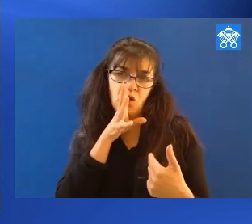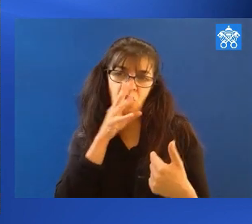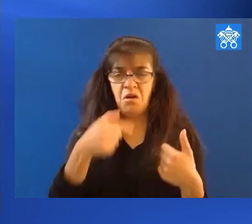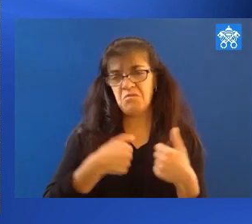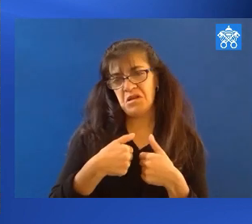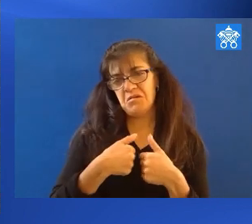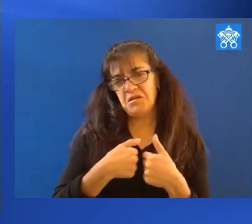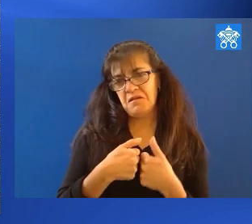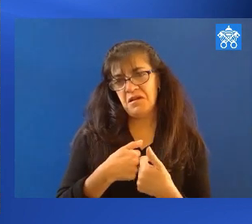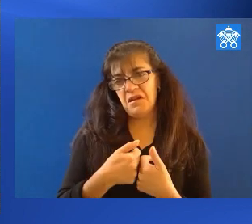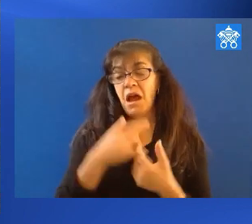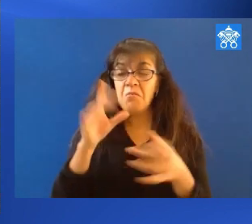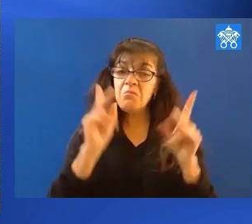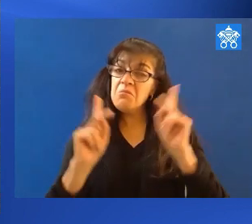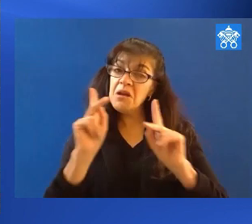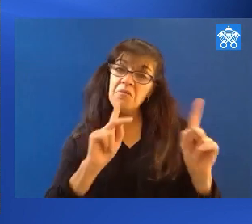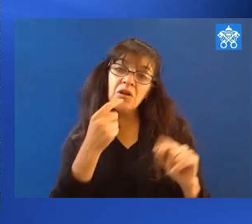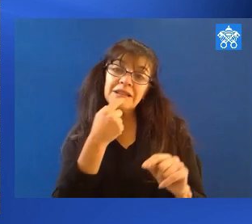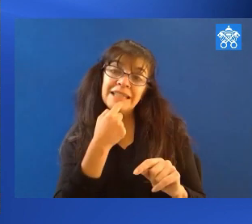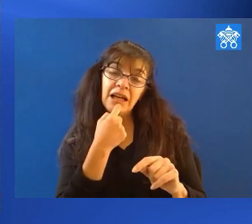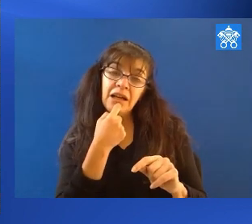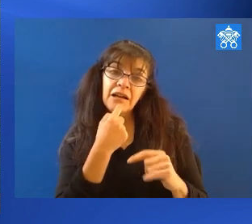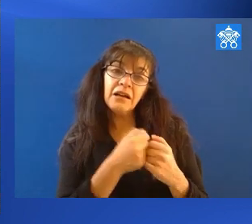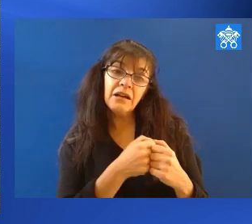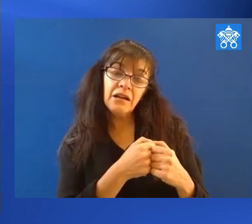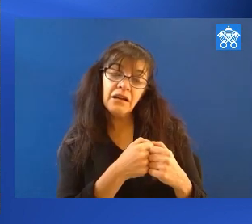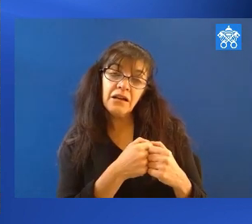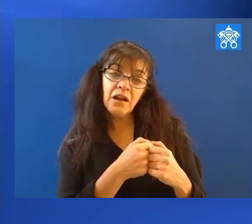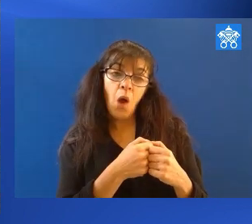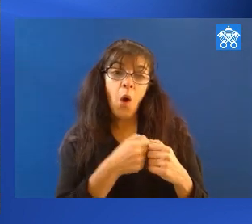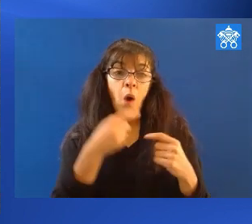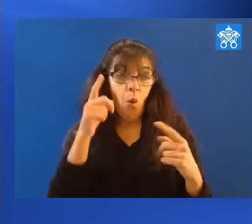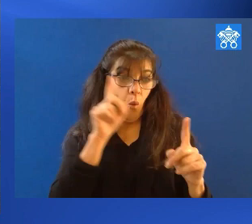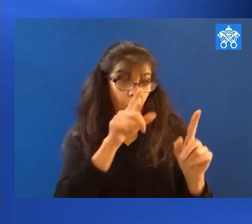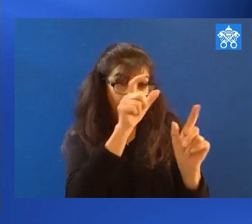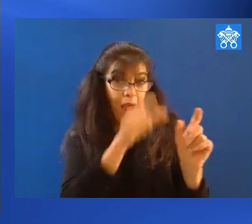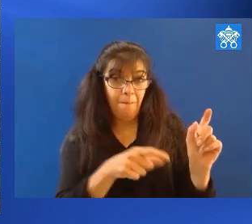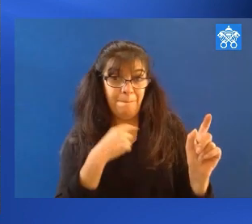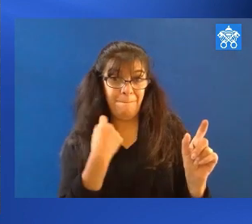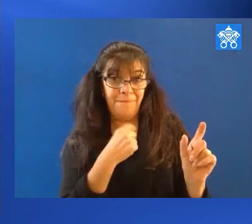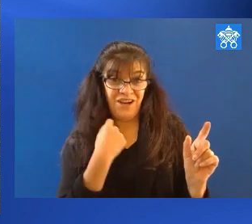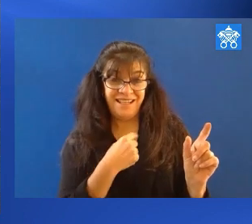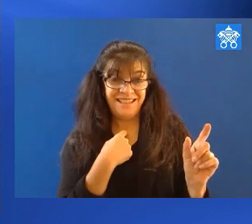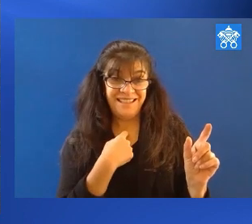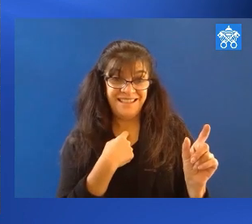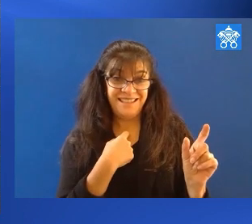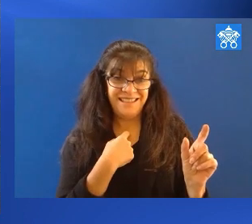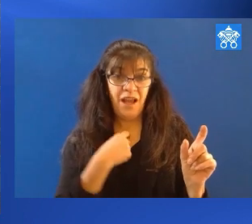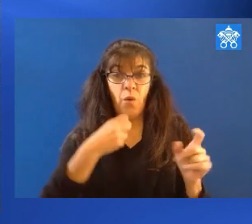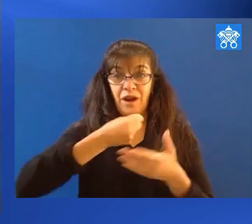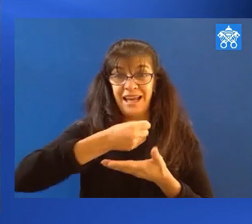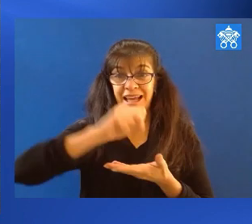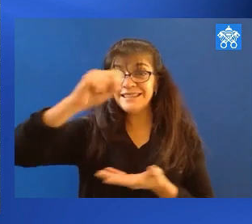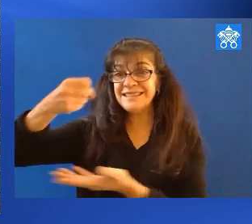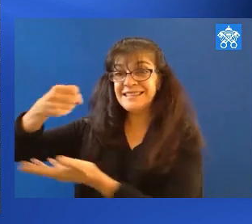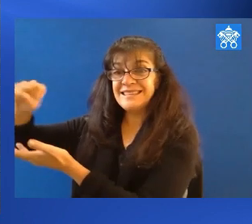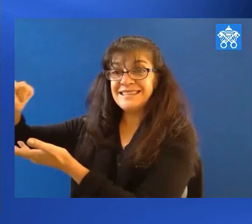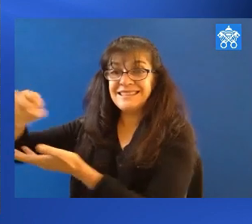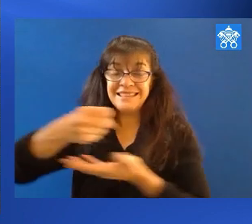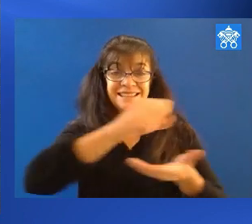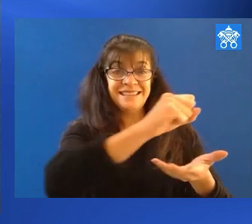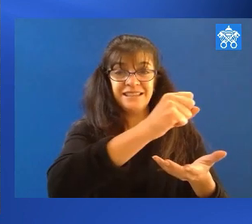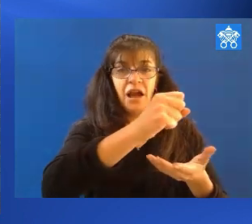And the people always said about him, that when he does incense,